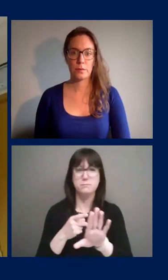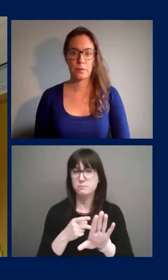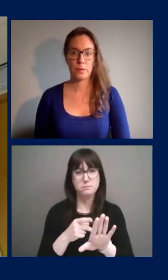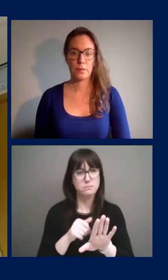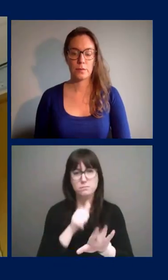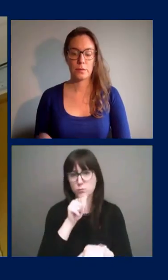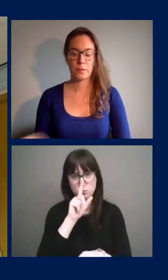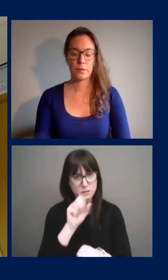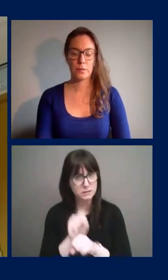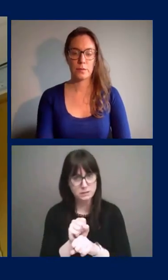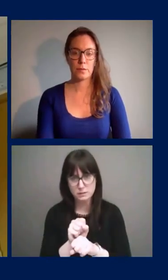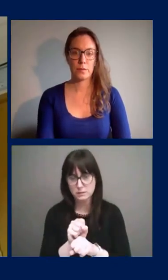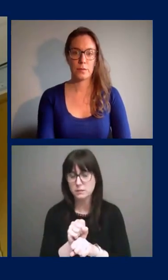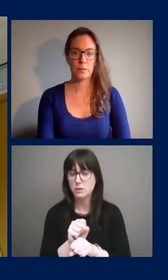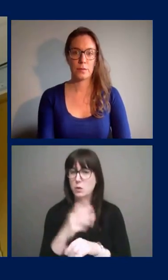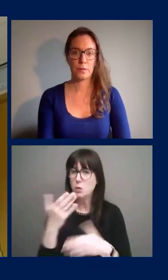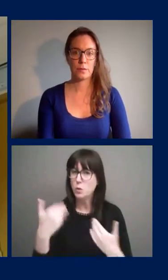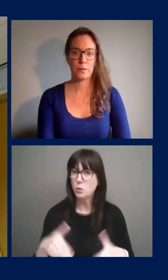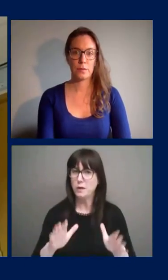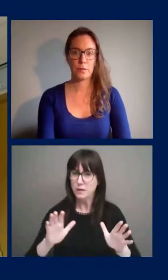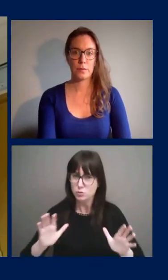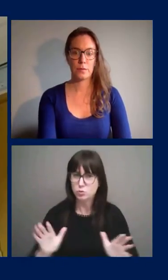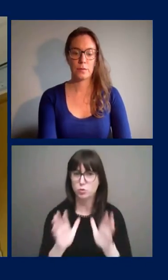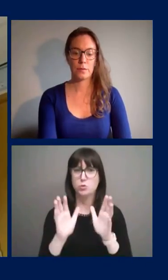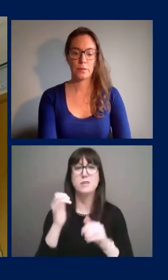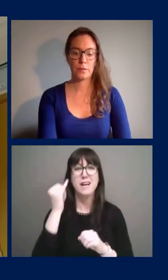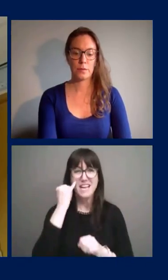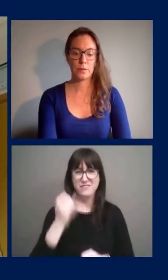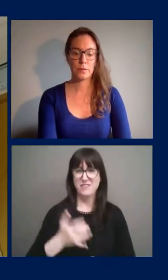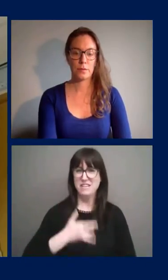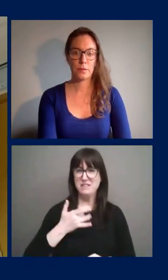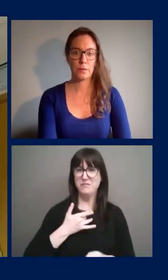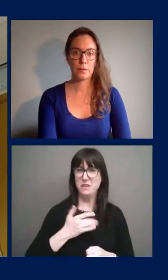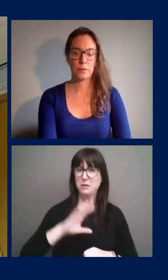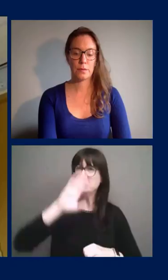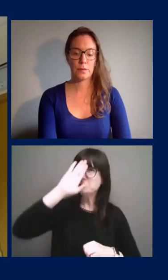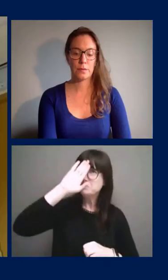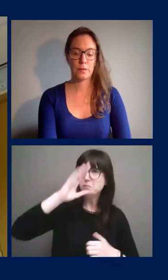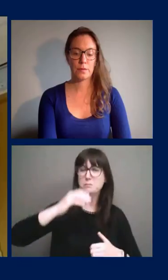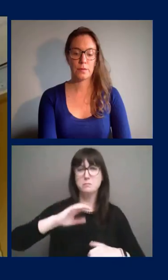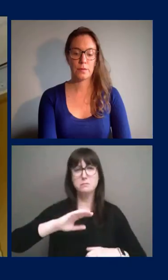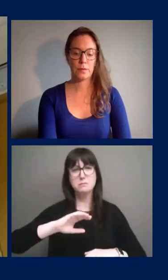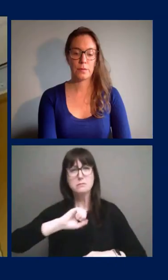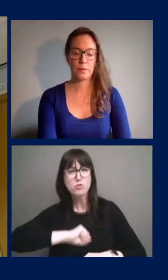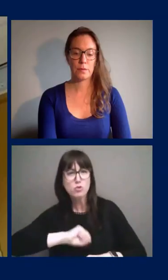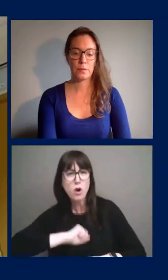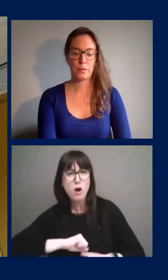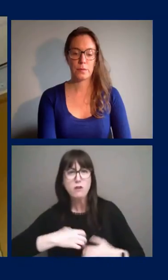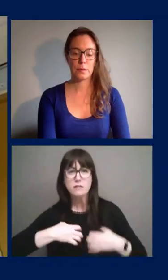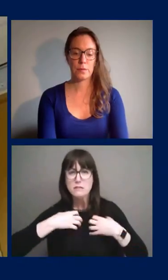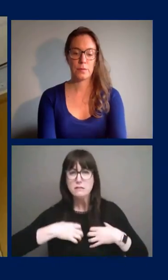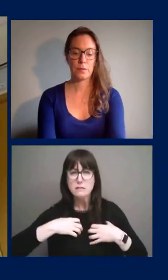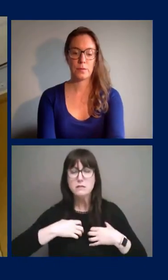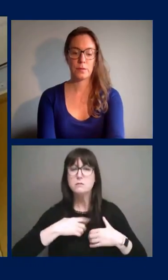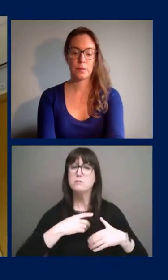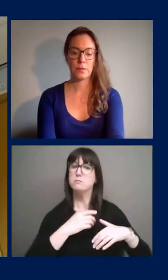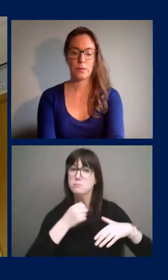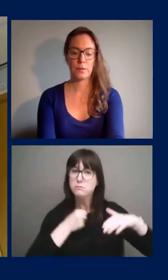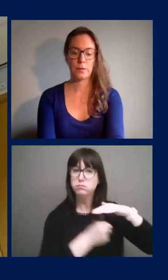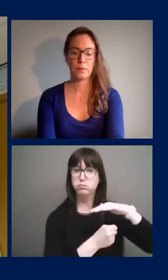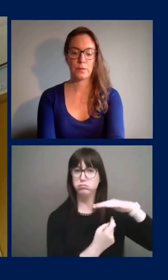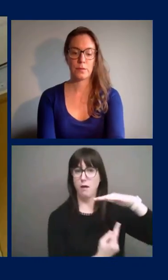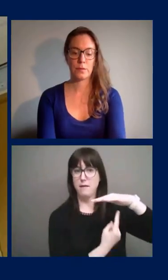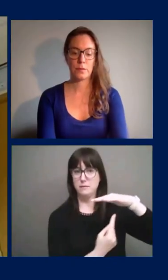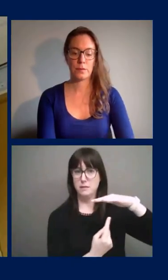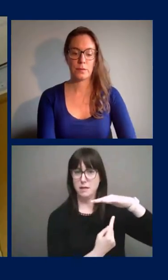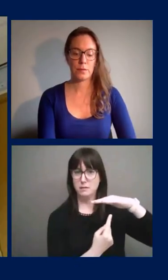We're strongly encouraging everyone who has symptoms that could be COVID-19 to self-isolate and then to present for